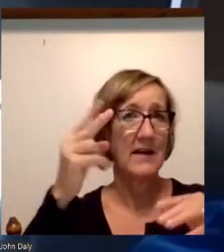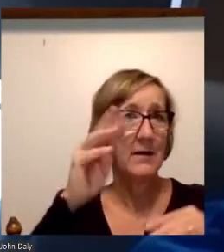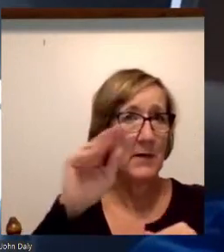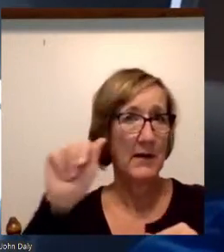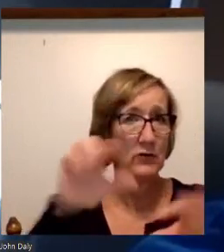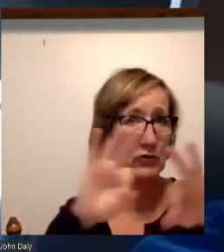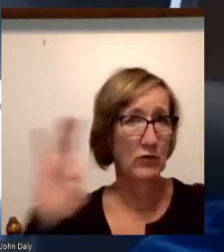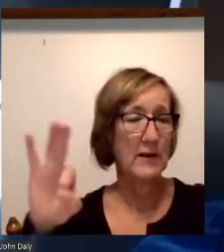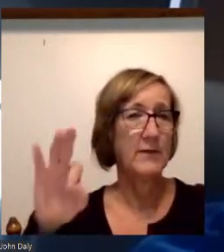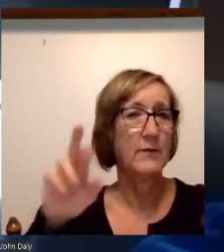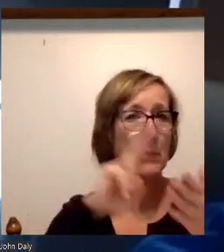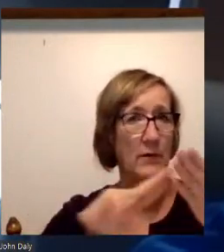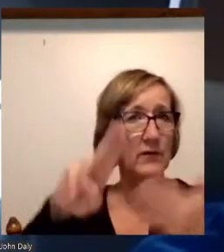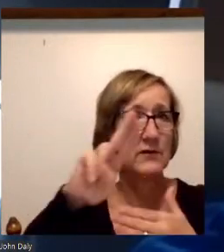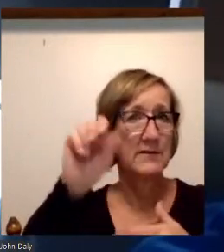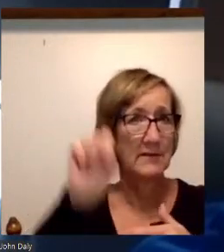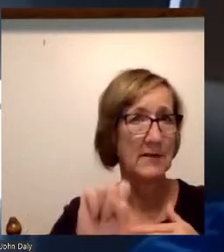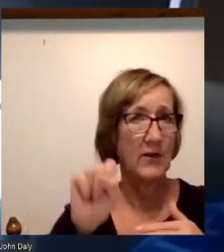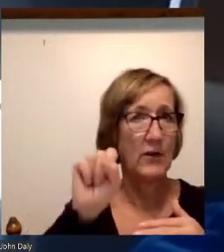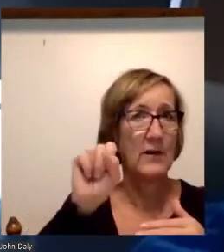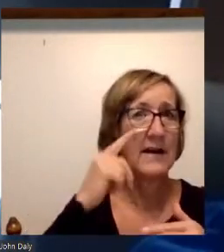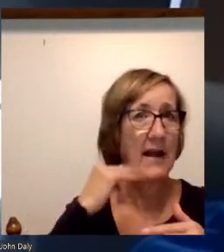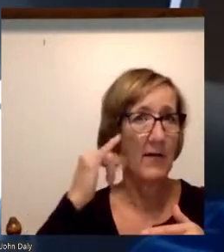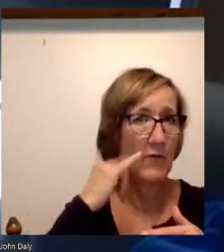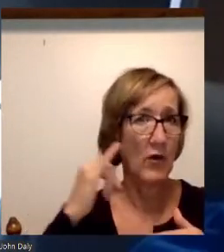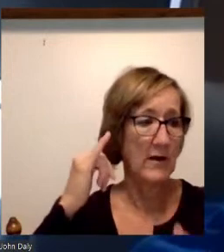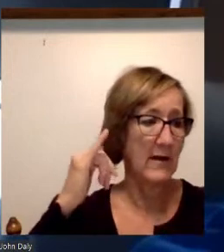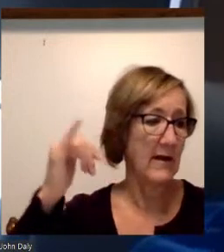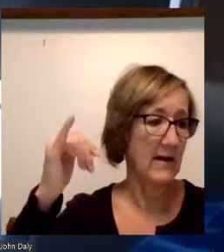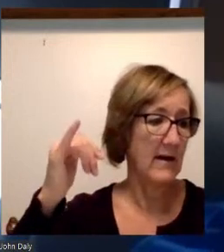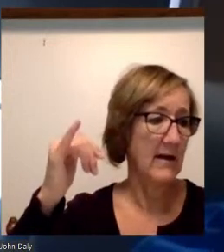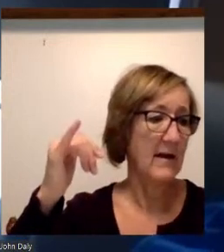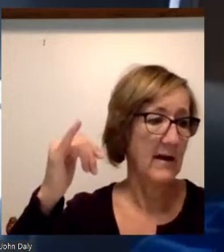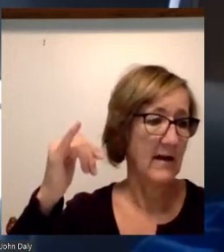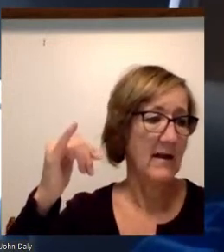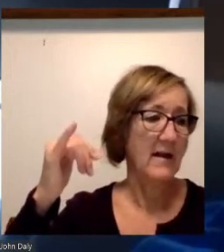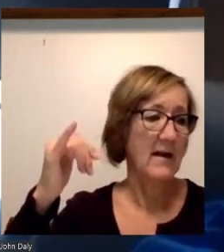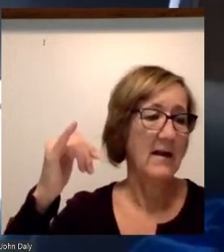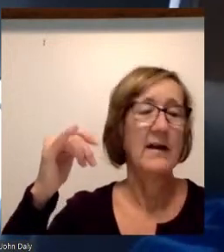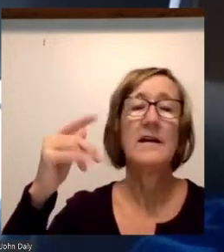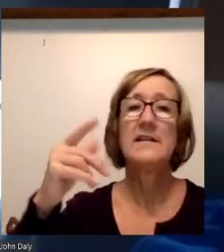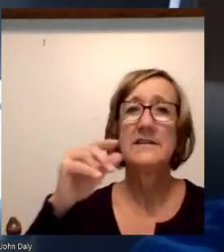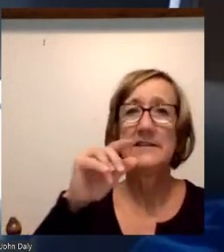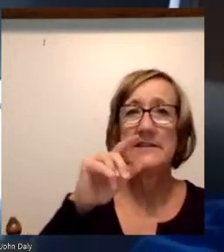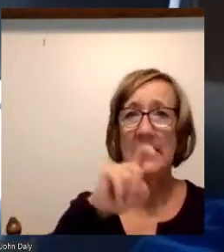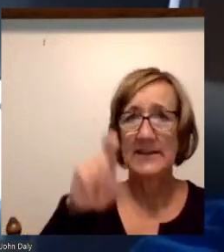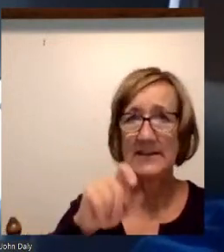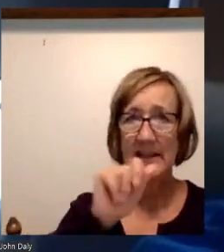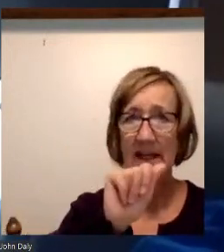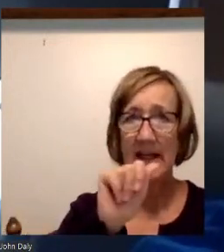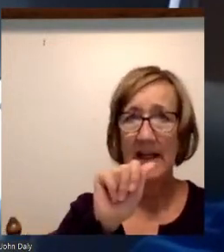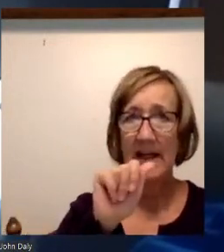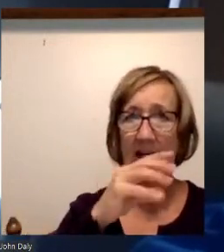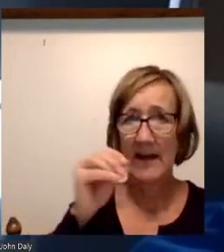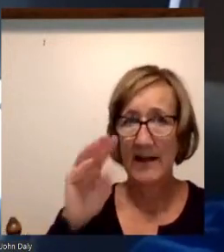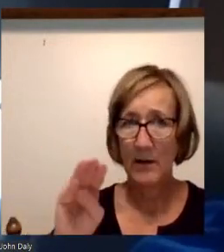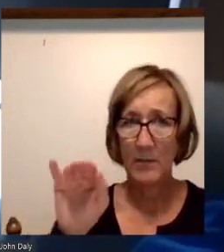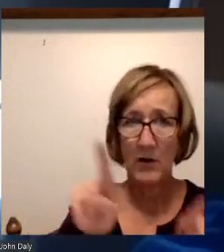of Southern California with a Bachelor of Arts in History and Computer Science from Texas A&M. I also have a,